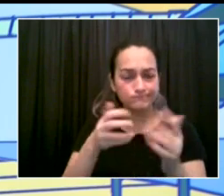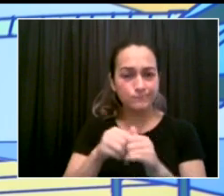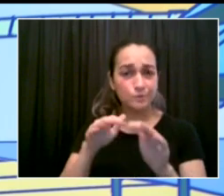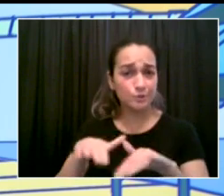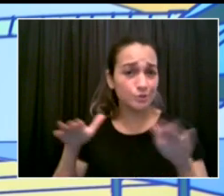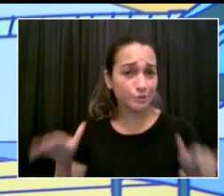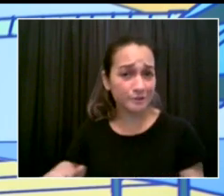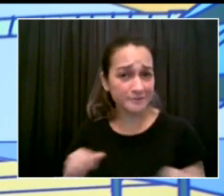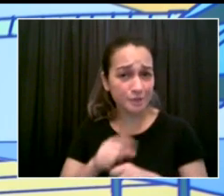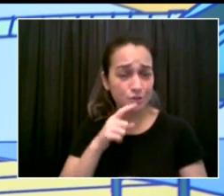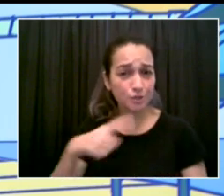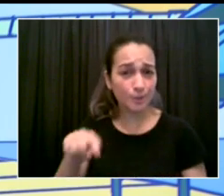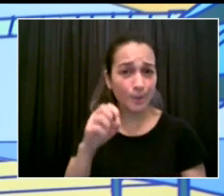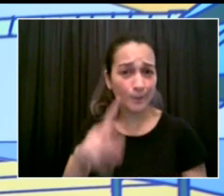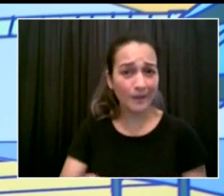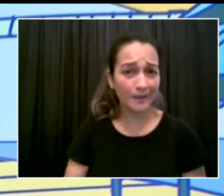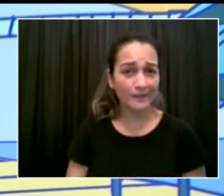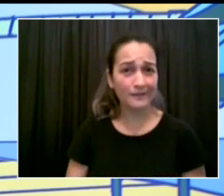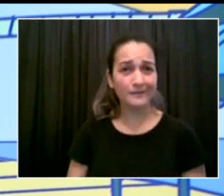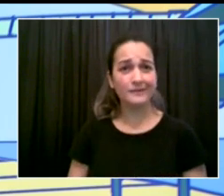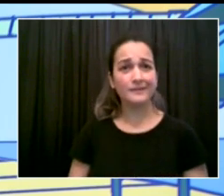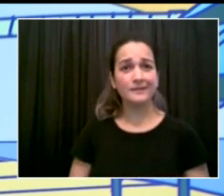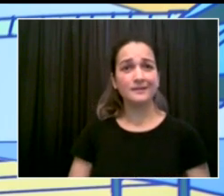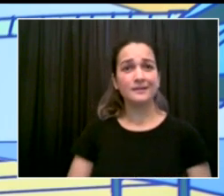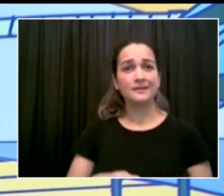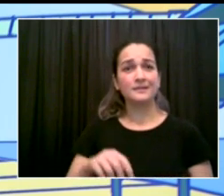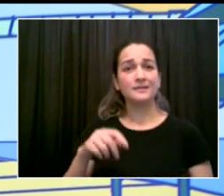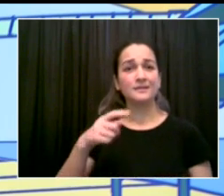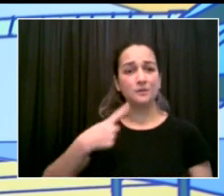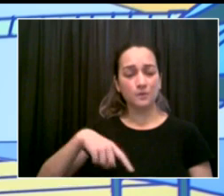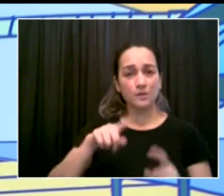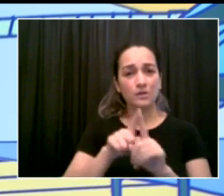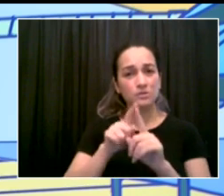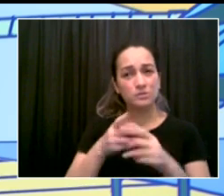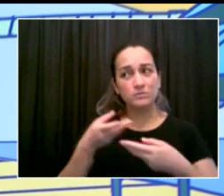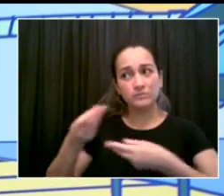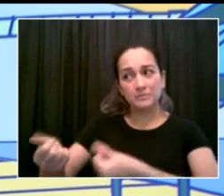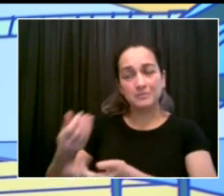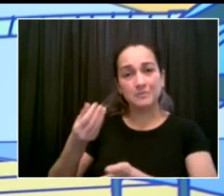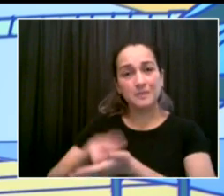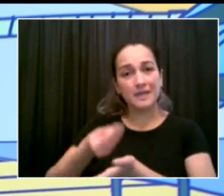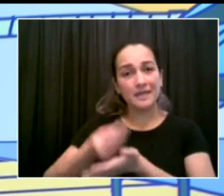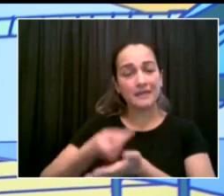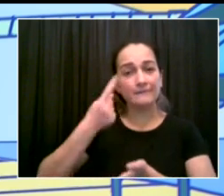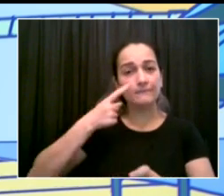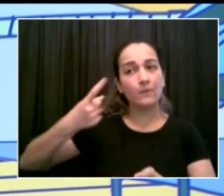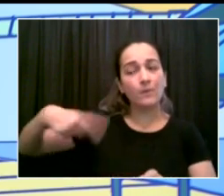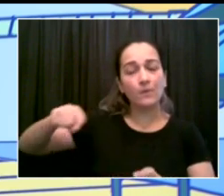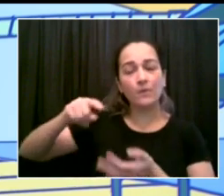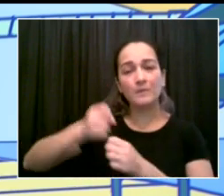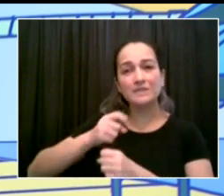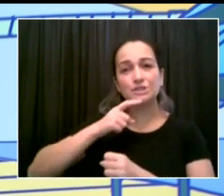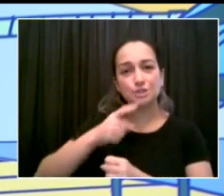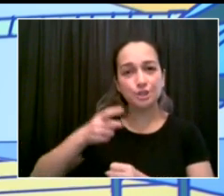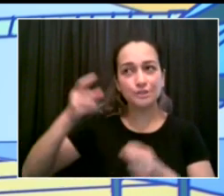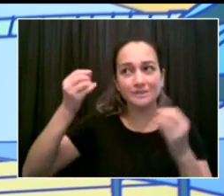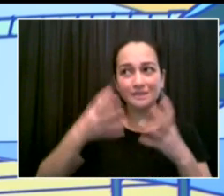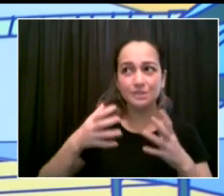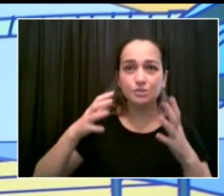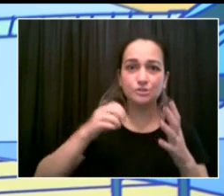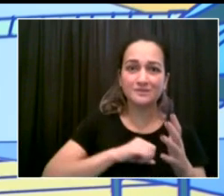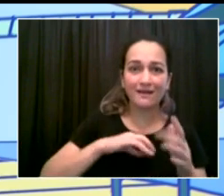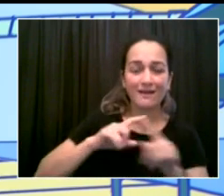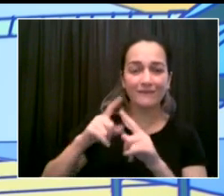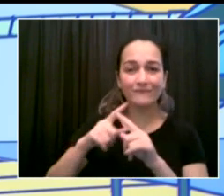This is every single school, every two weeks, with the ability to add any time, anywhere we need to.